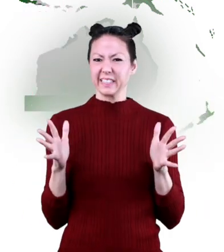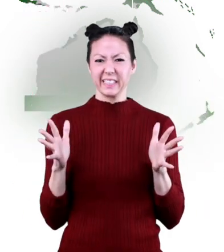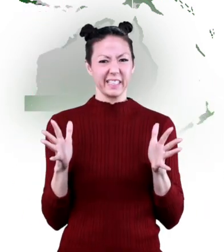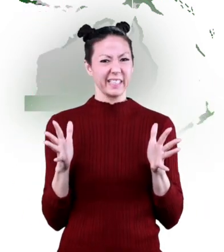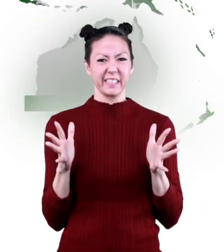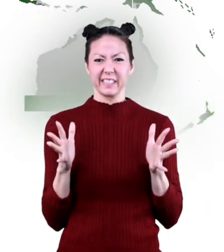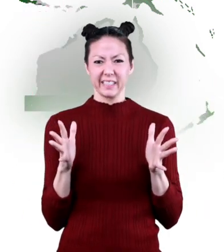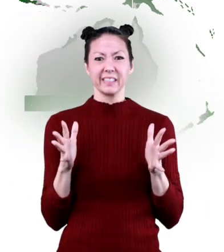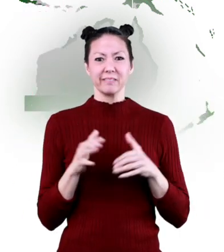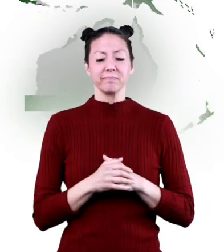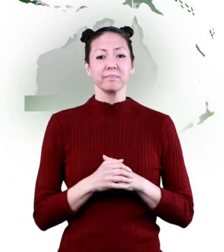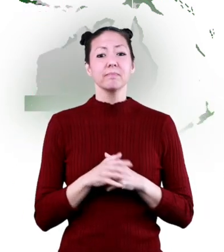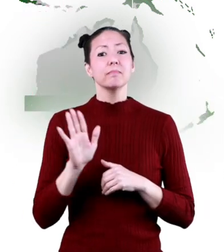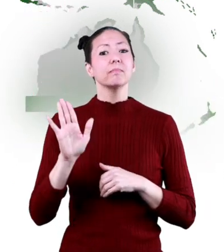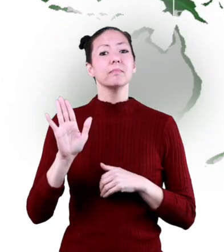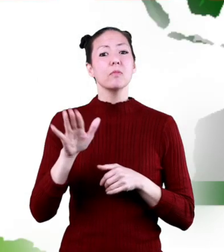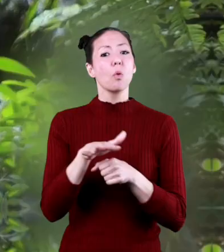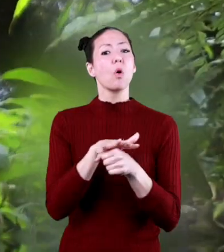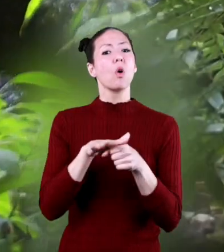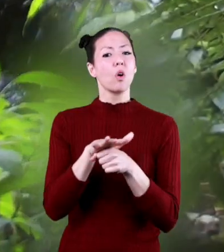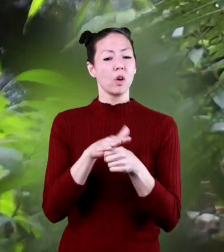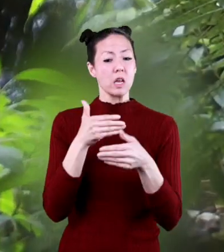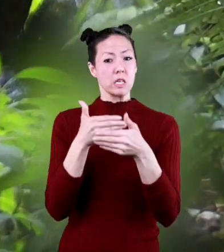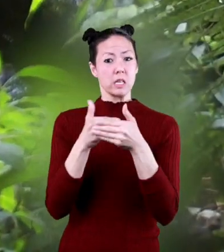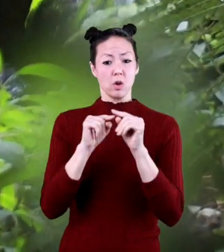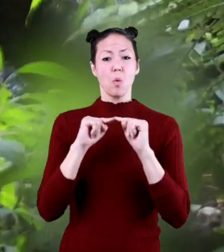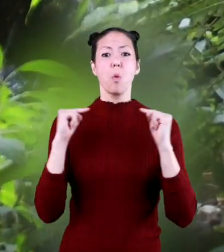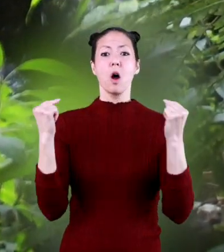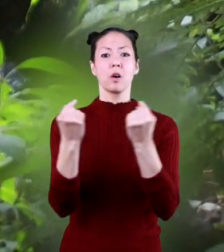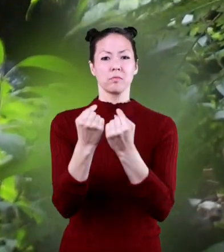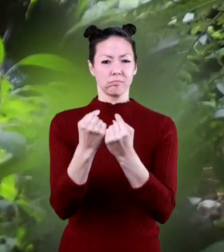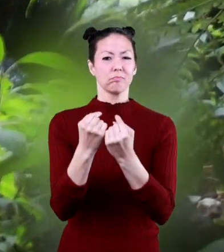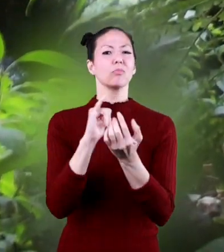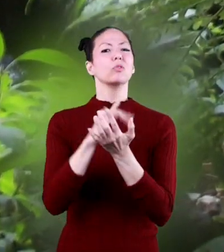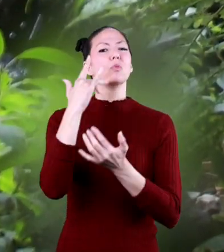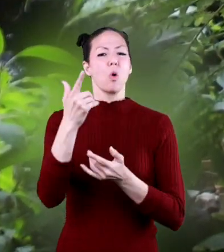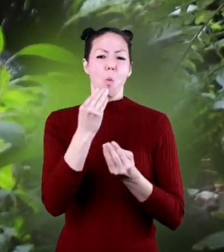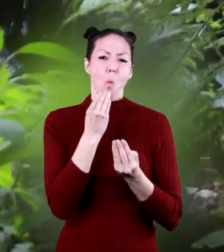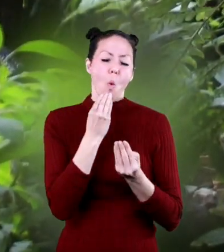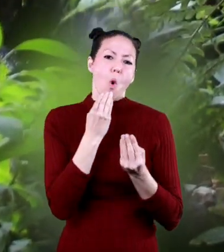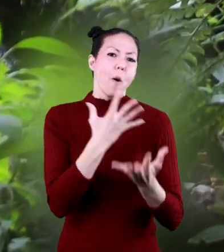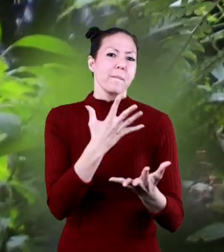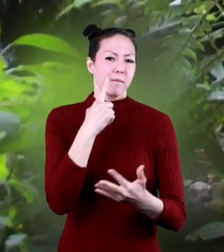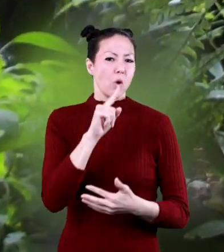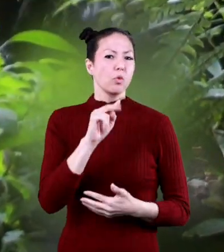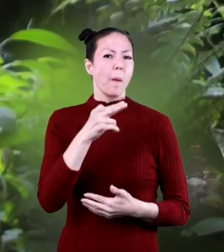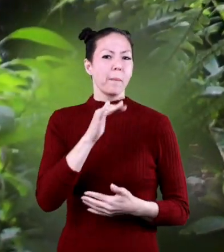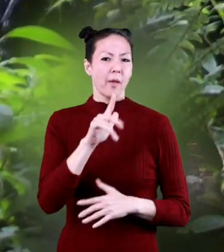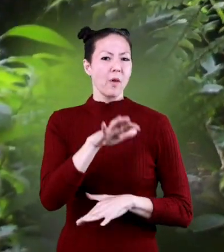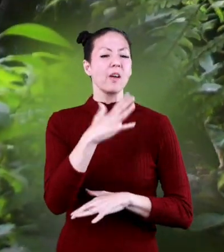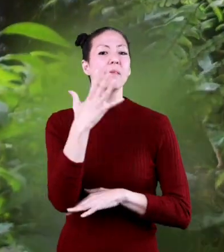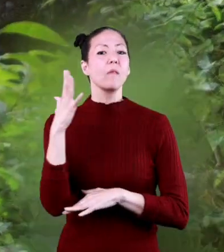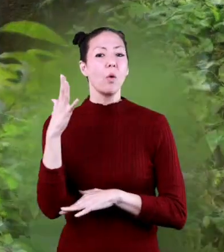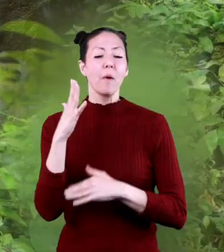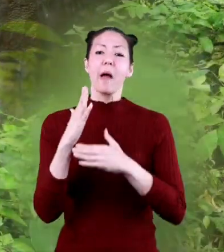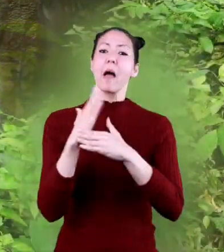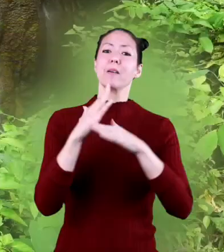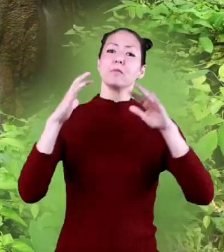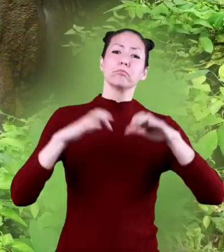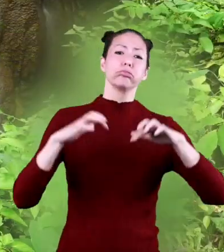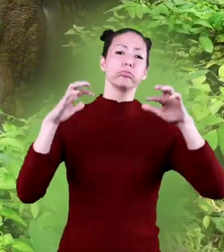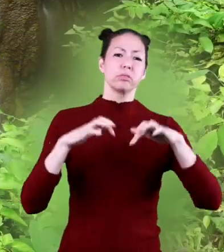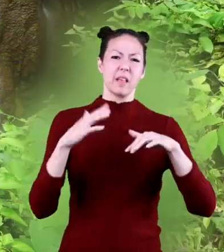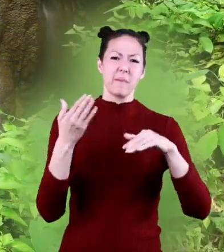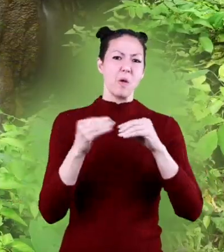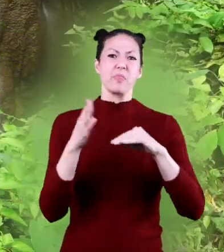south of the equator. Because of their location near the equator, tropical rainforests are warmer and